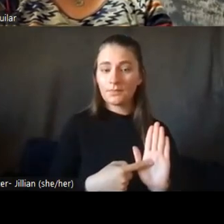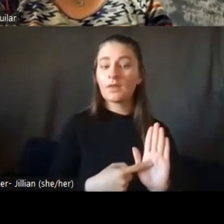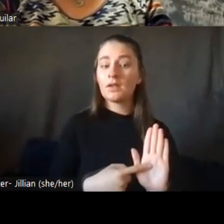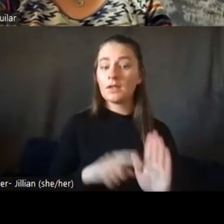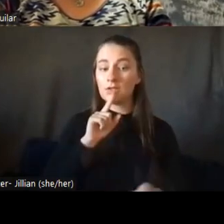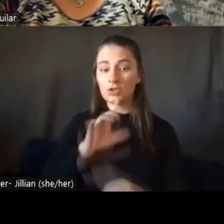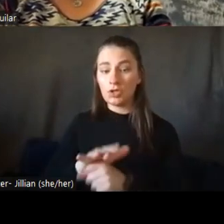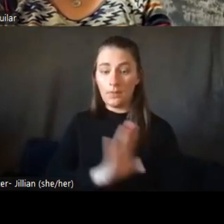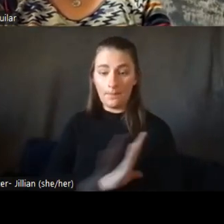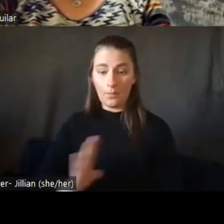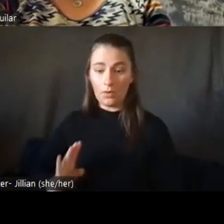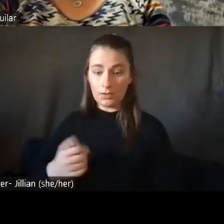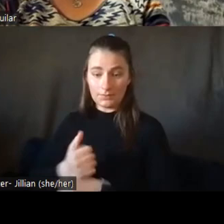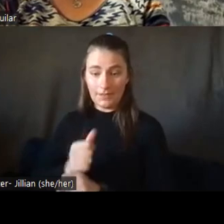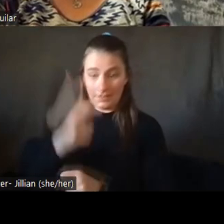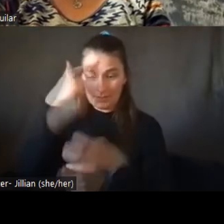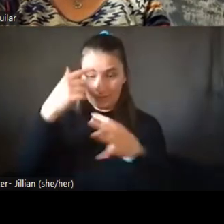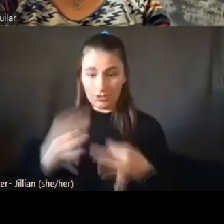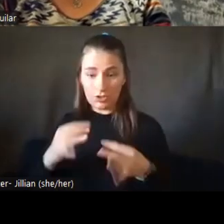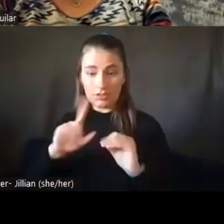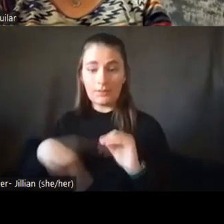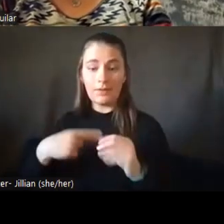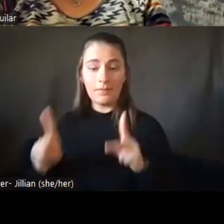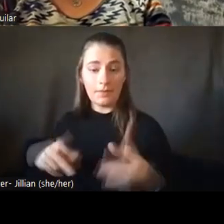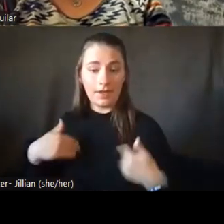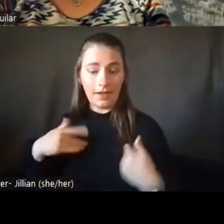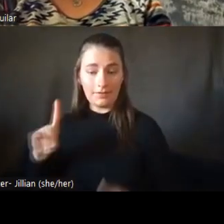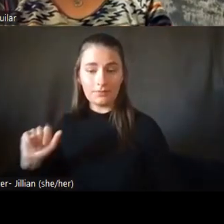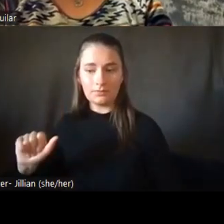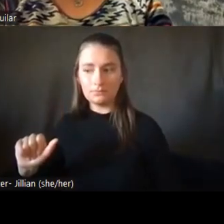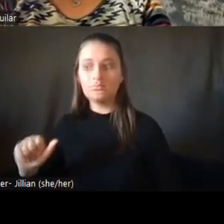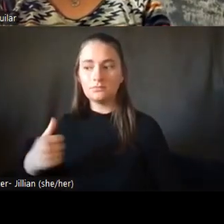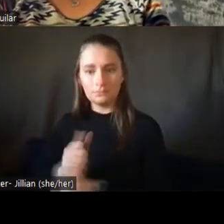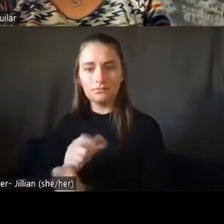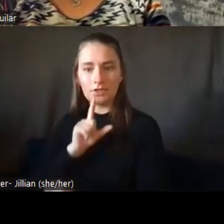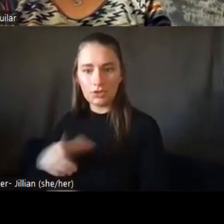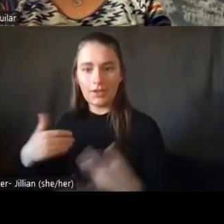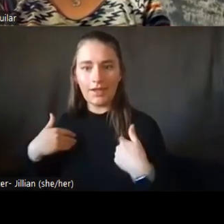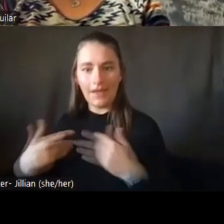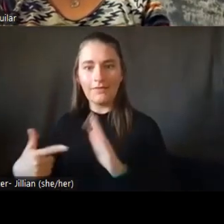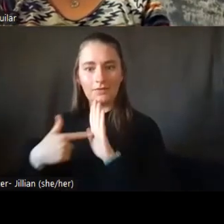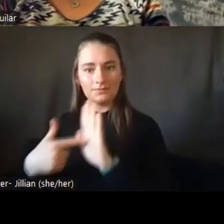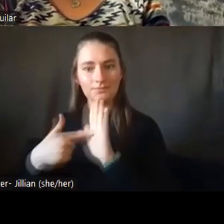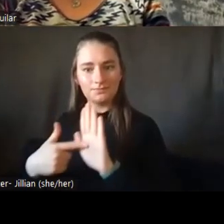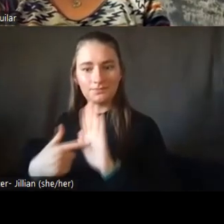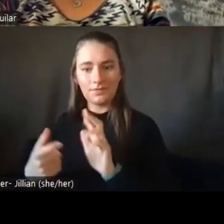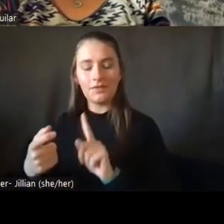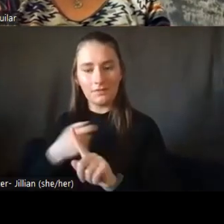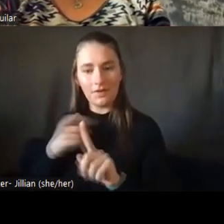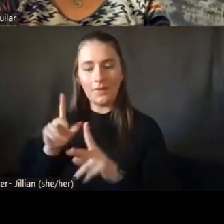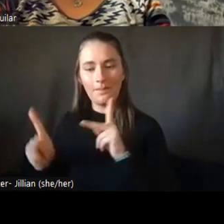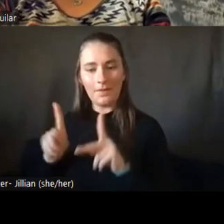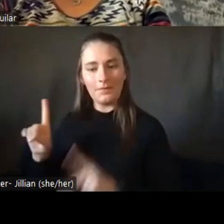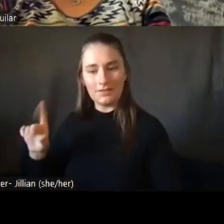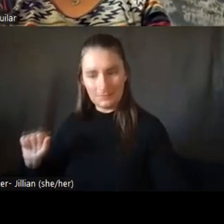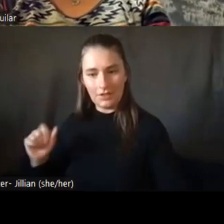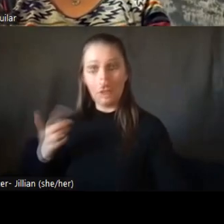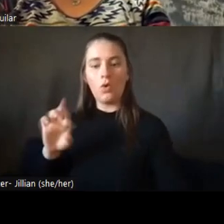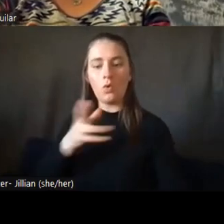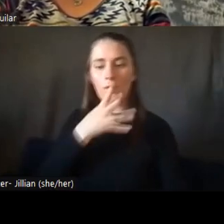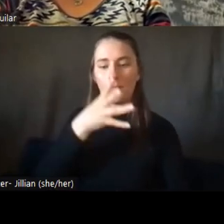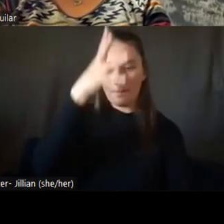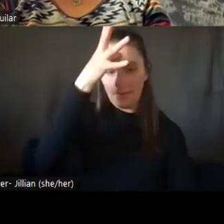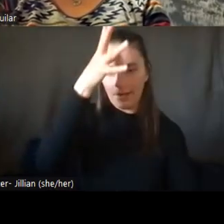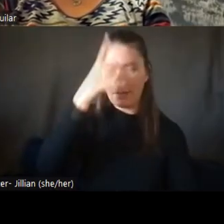that made decisions related to people with disabilities, had representatives either of the disability community or parents of